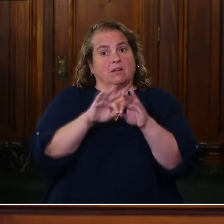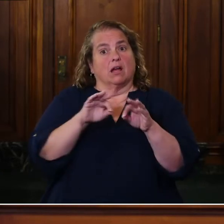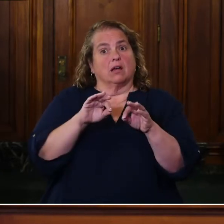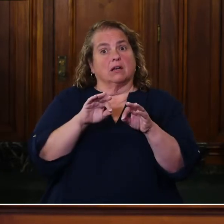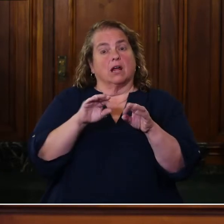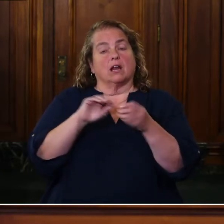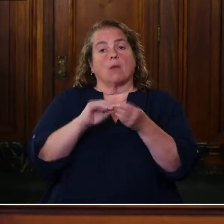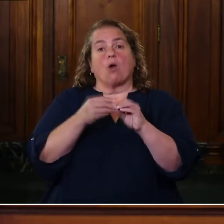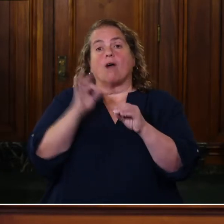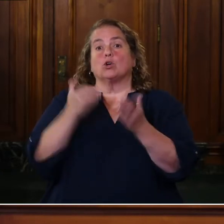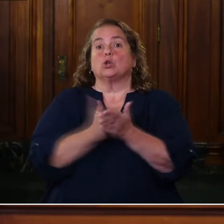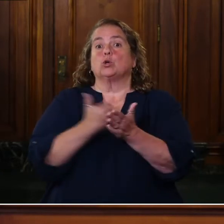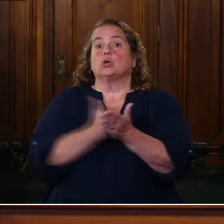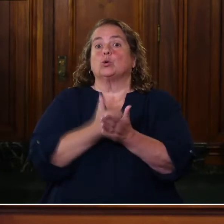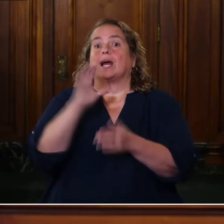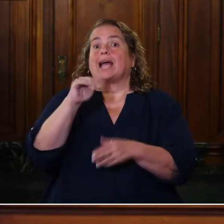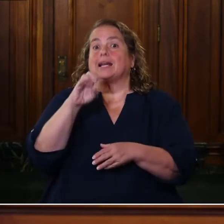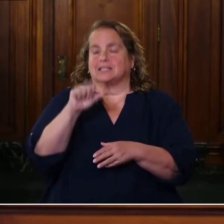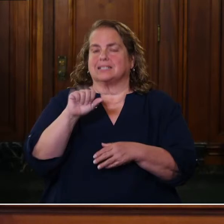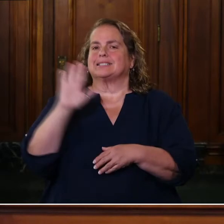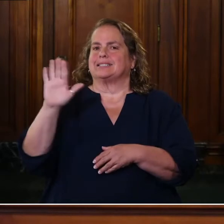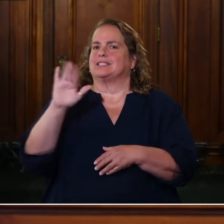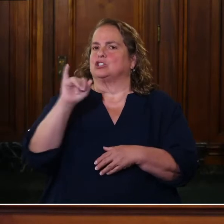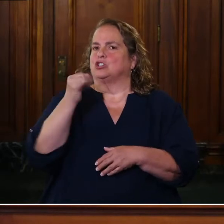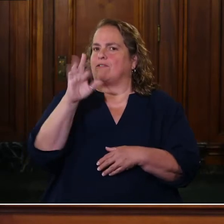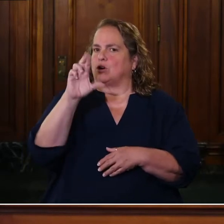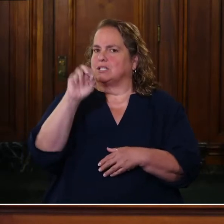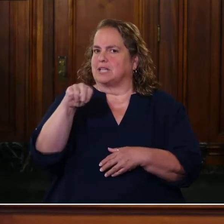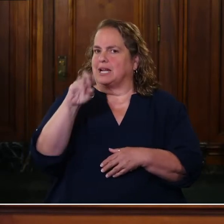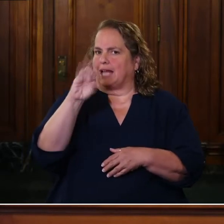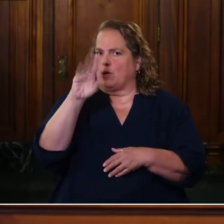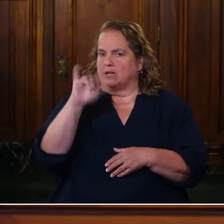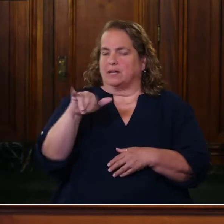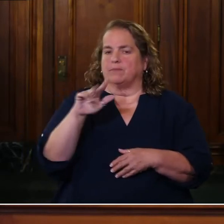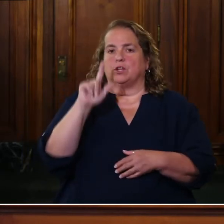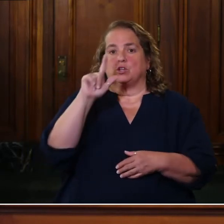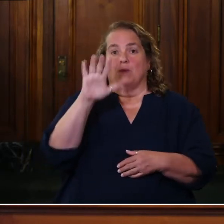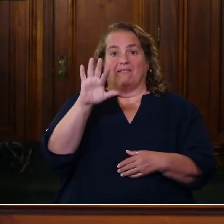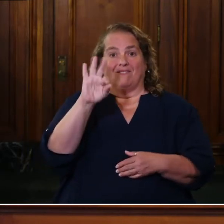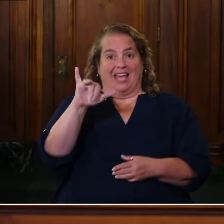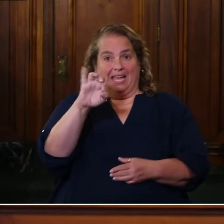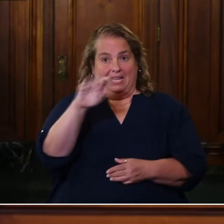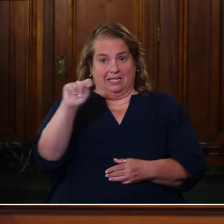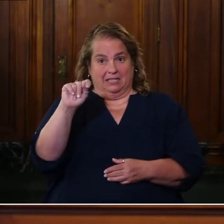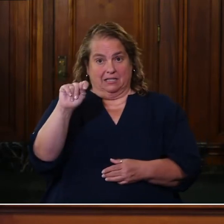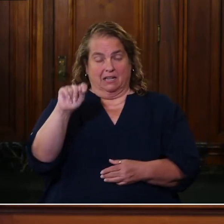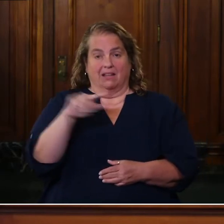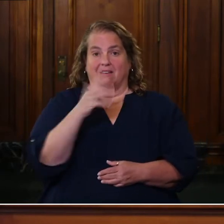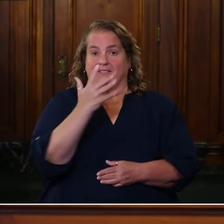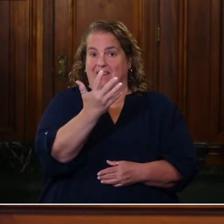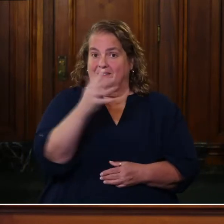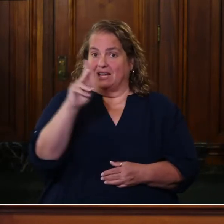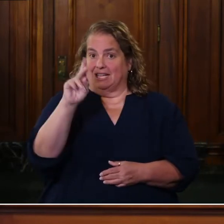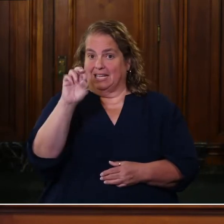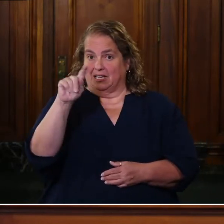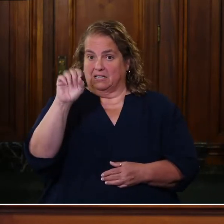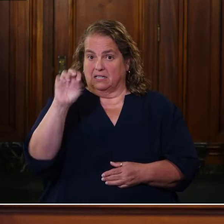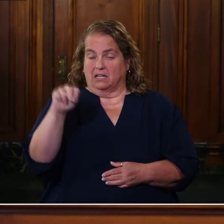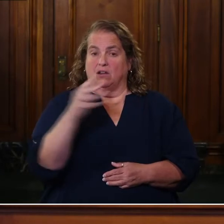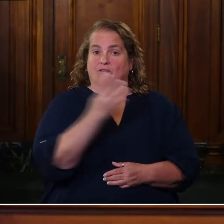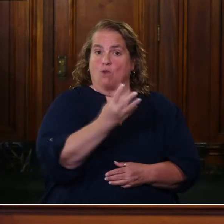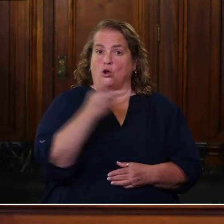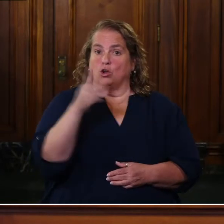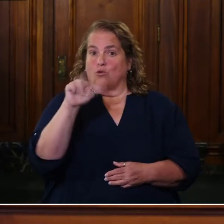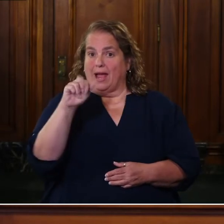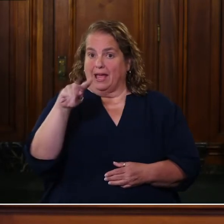of the new cases we're seeing out there are Jefferson County, 25 from Fayette, five from Kenton, four from